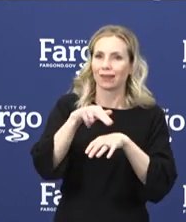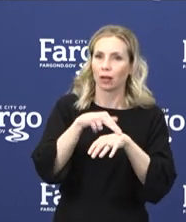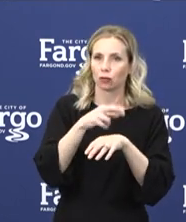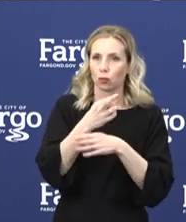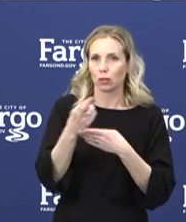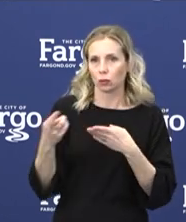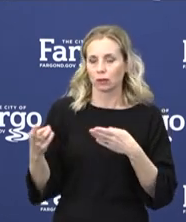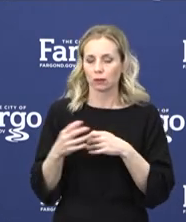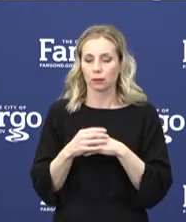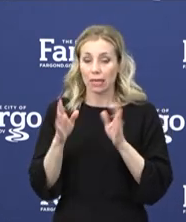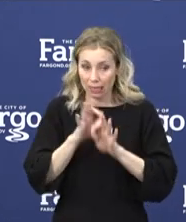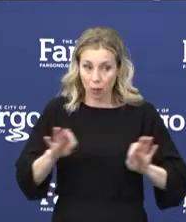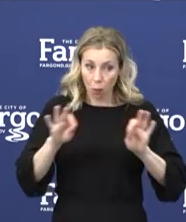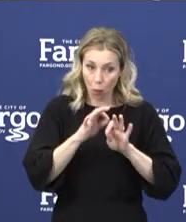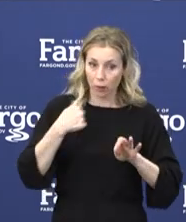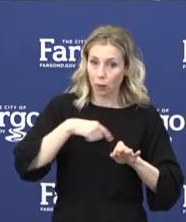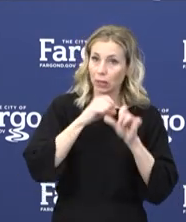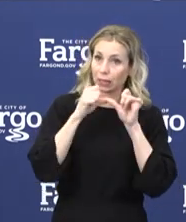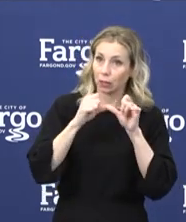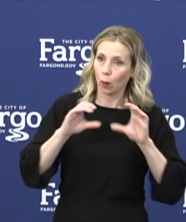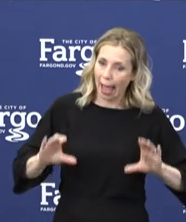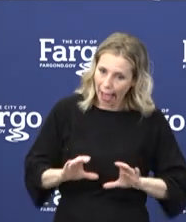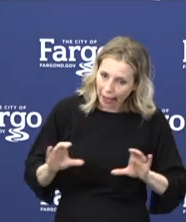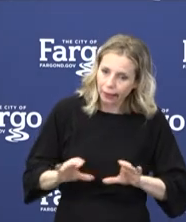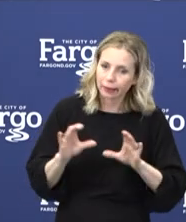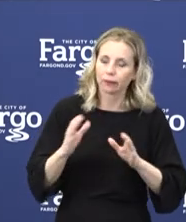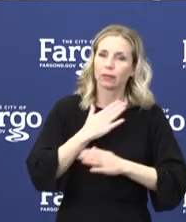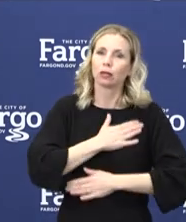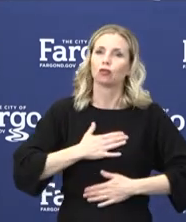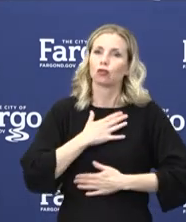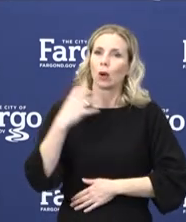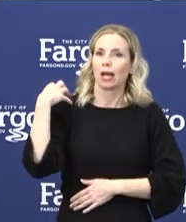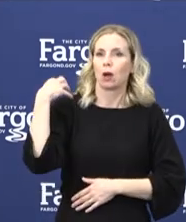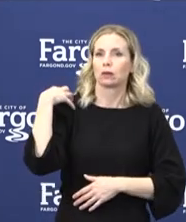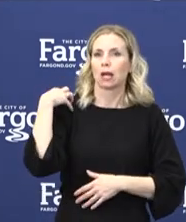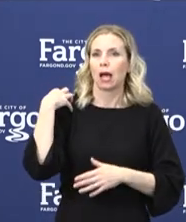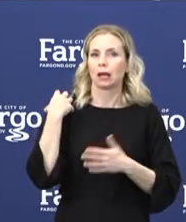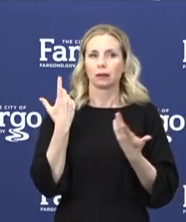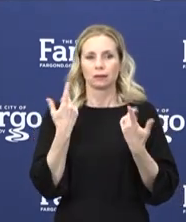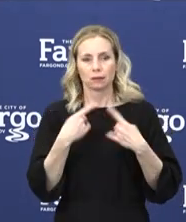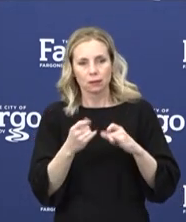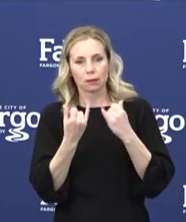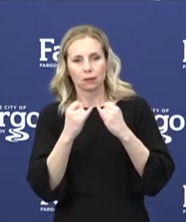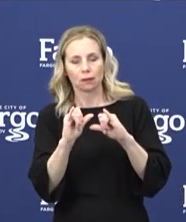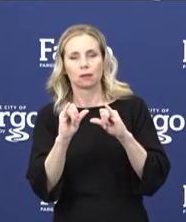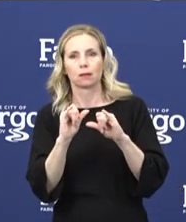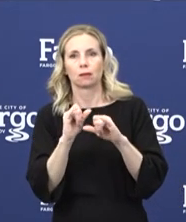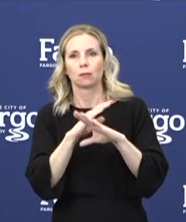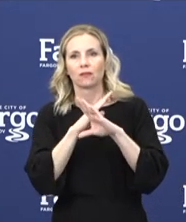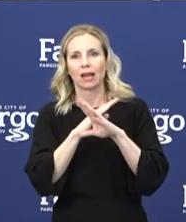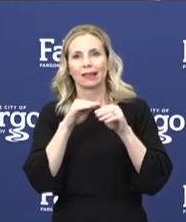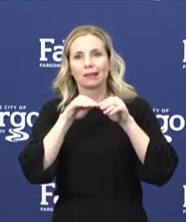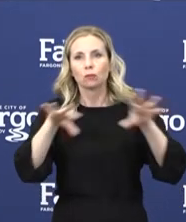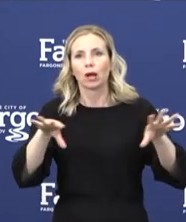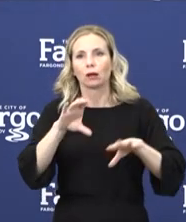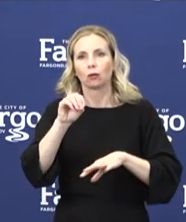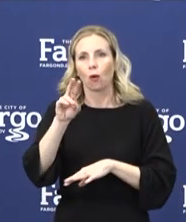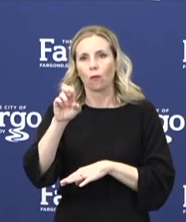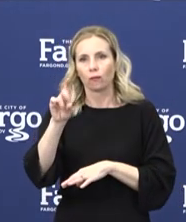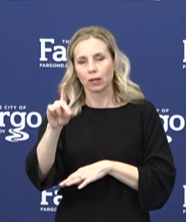us to stay active and enjoy the outdoors while preventing the spread of COVID-19. Thank you, Mayor Maloney.